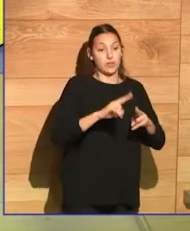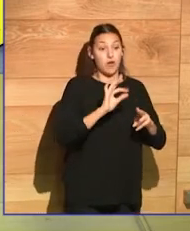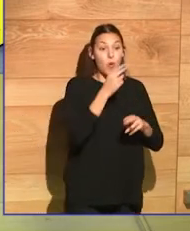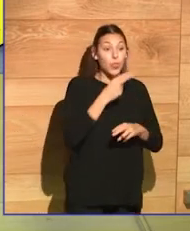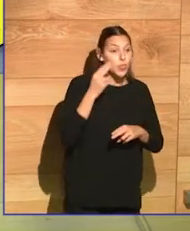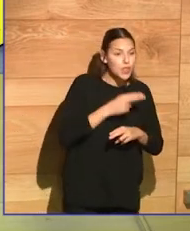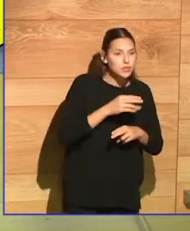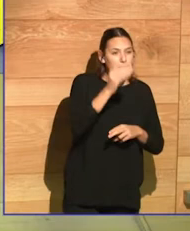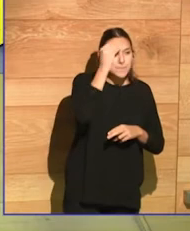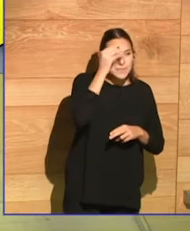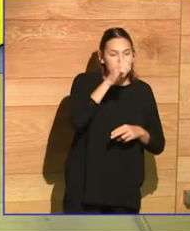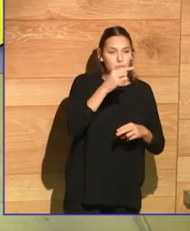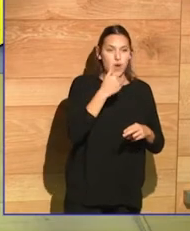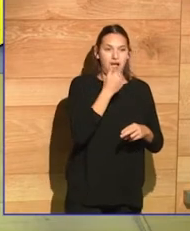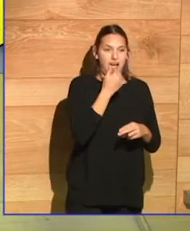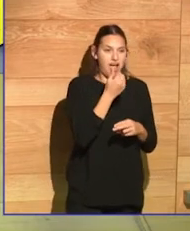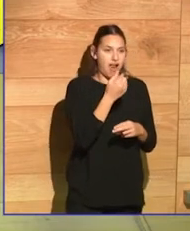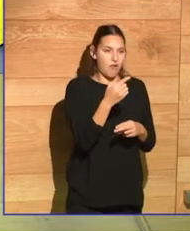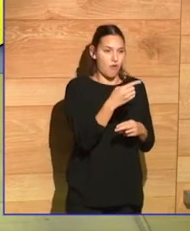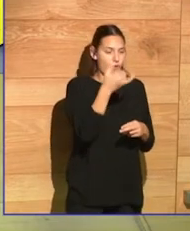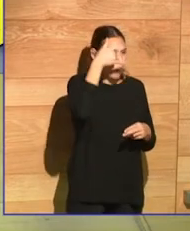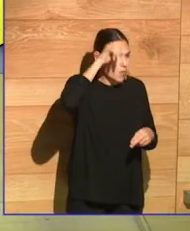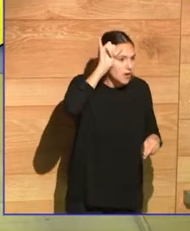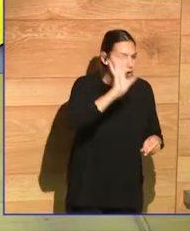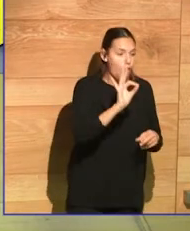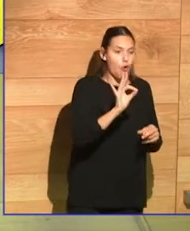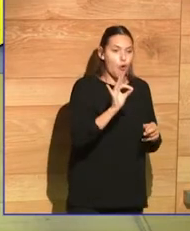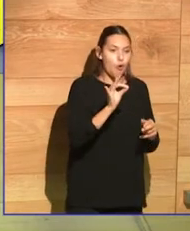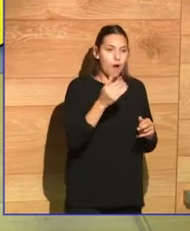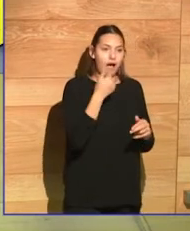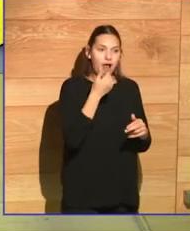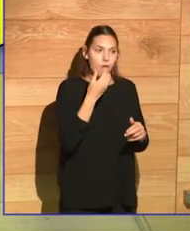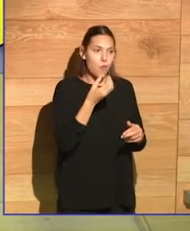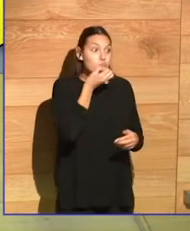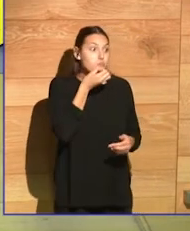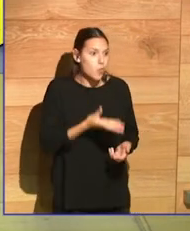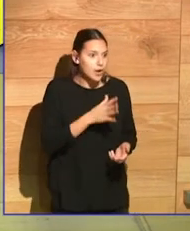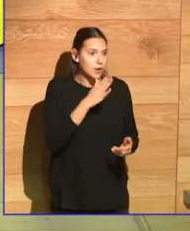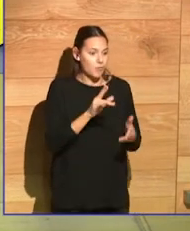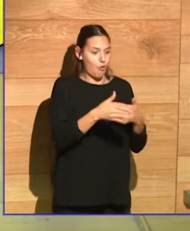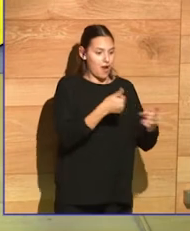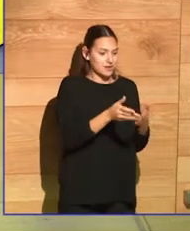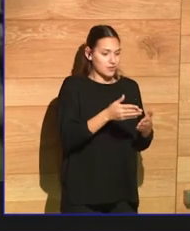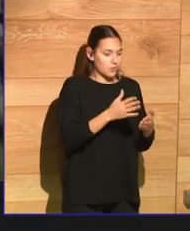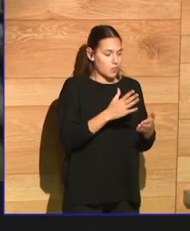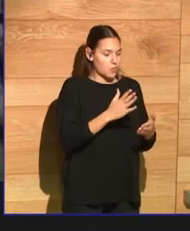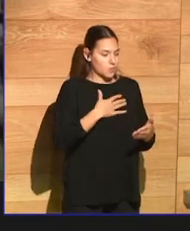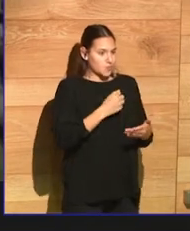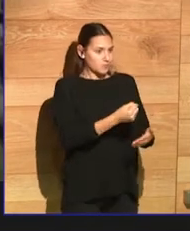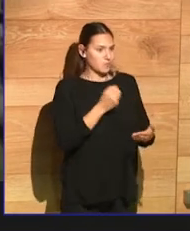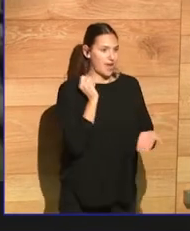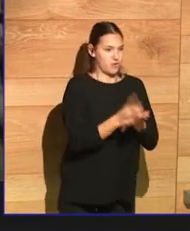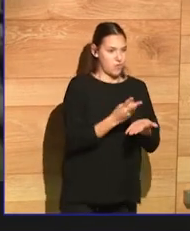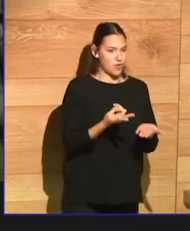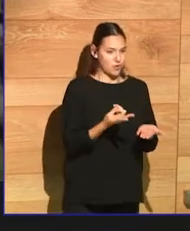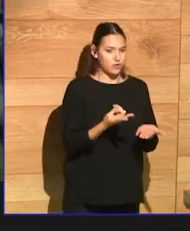correctness, is it a bless? Is it a damnation or could it be a blessing because it brings the reader closer to